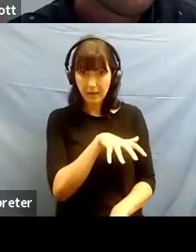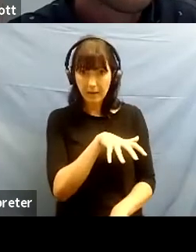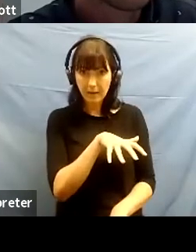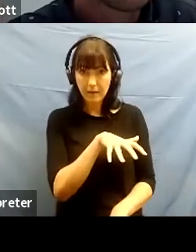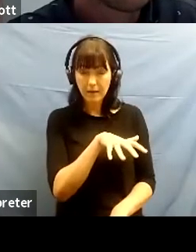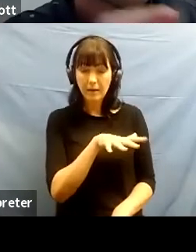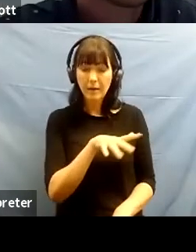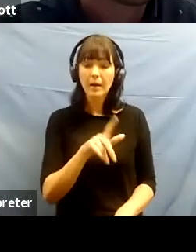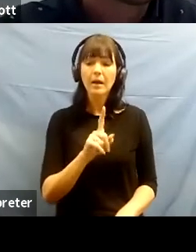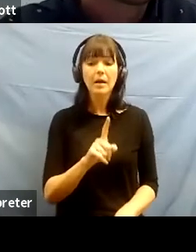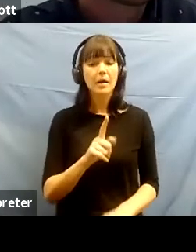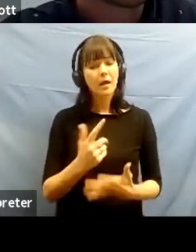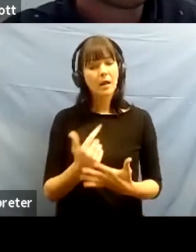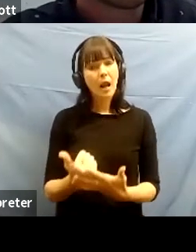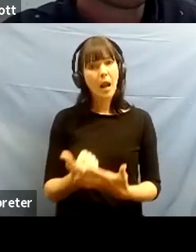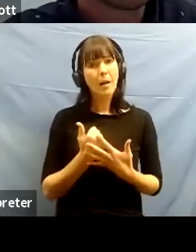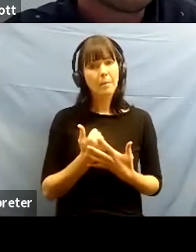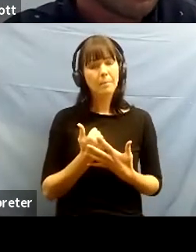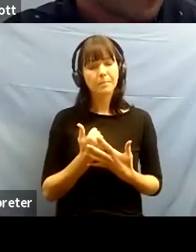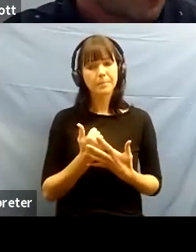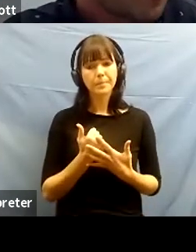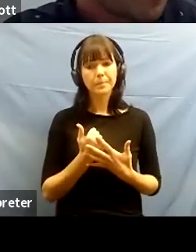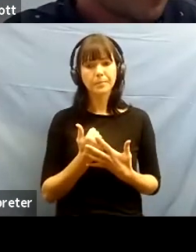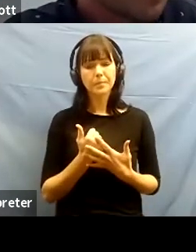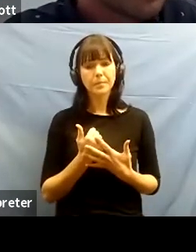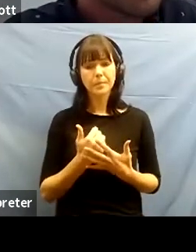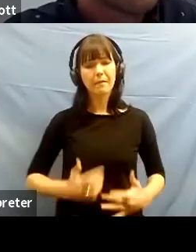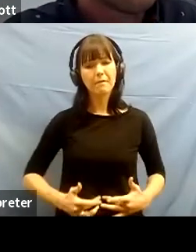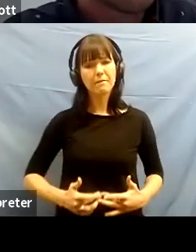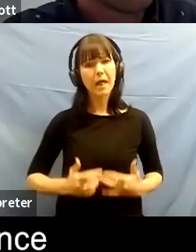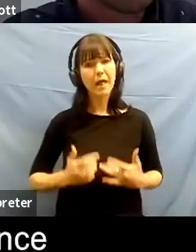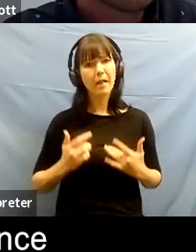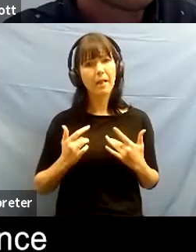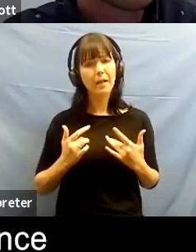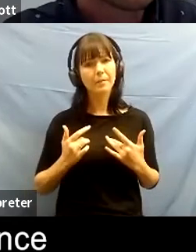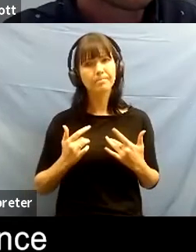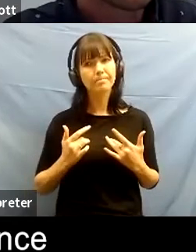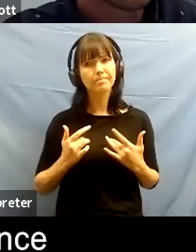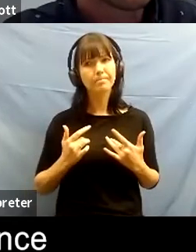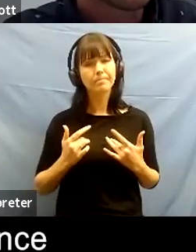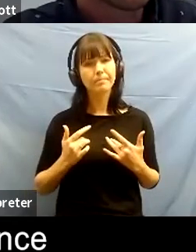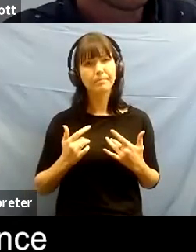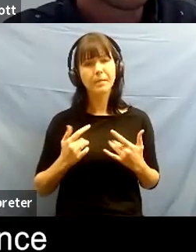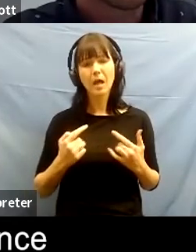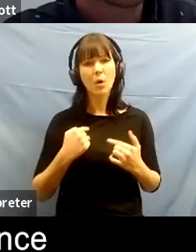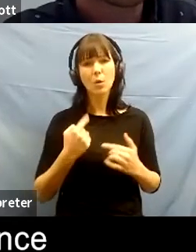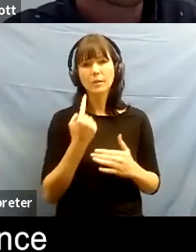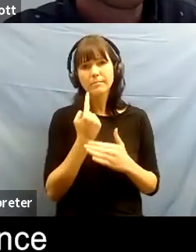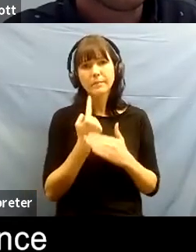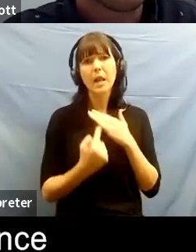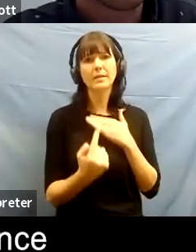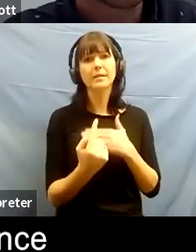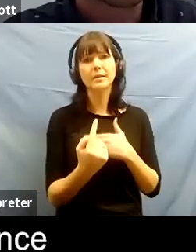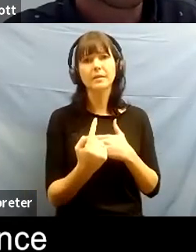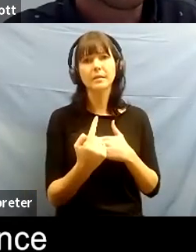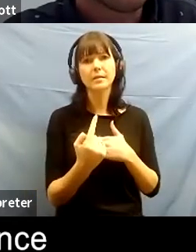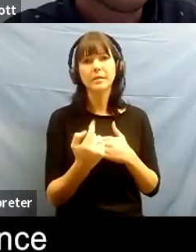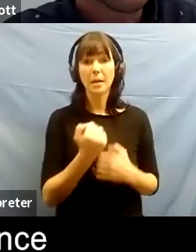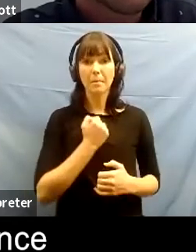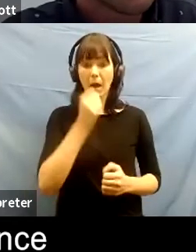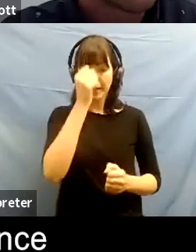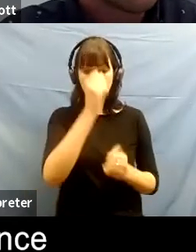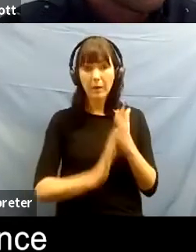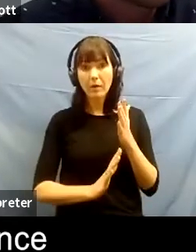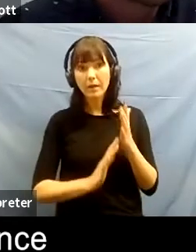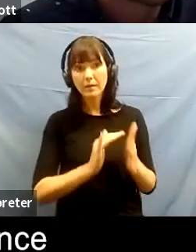me feel you know that i wasn't isolated in my experience quite so much